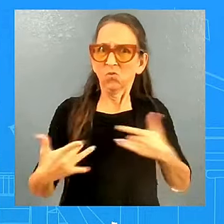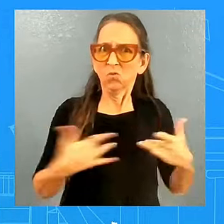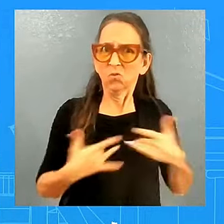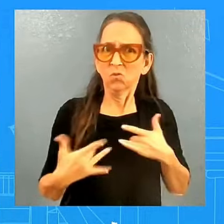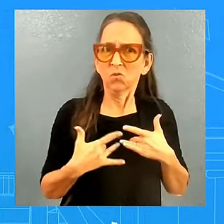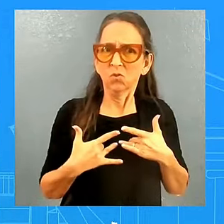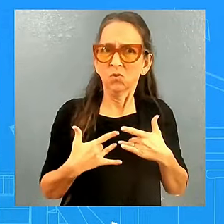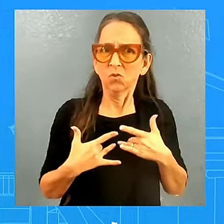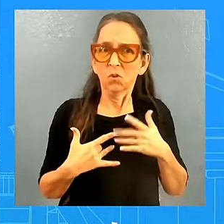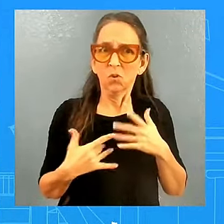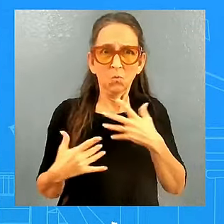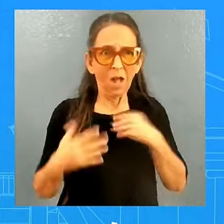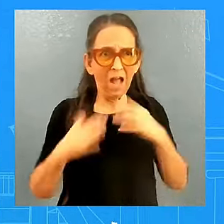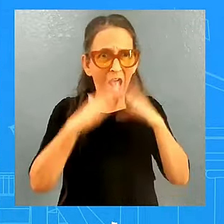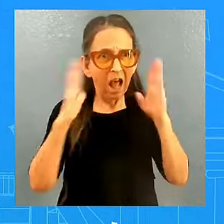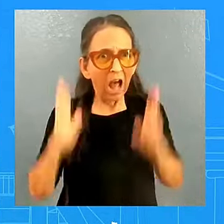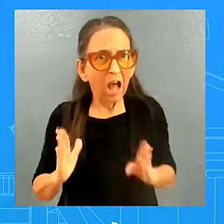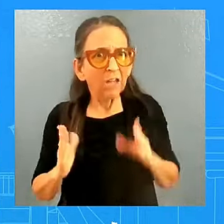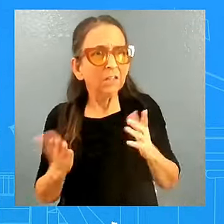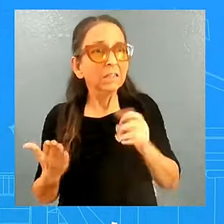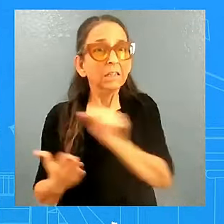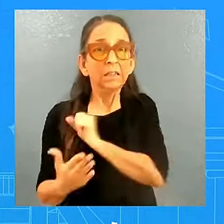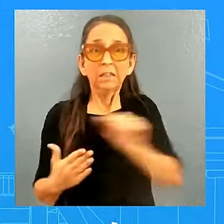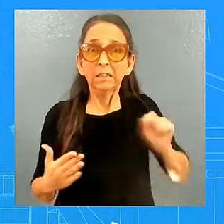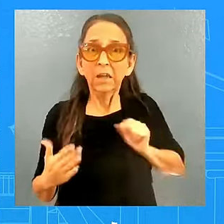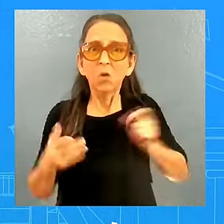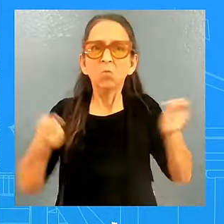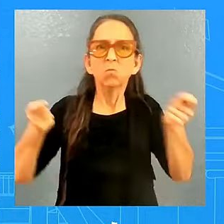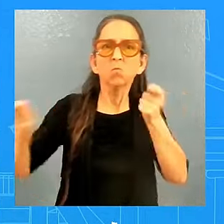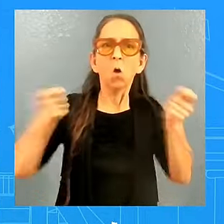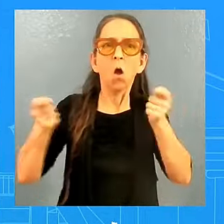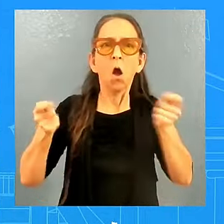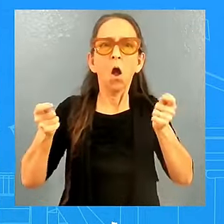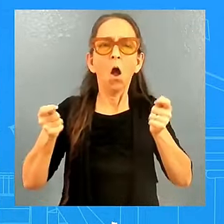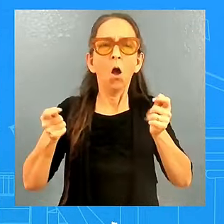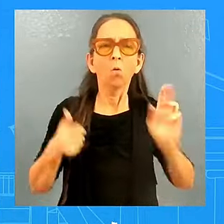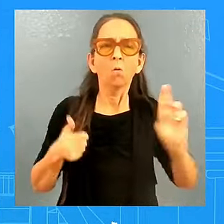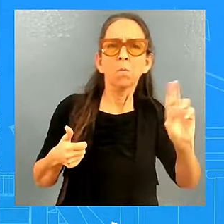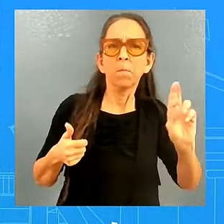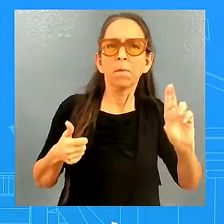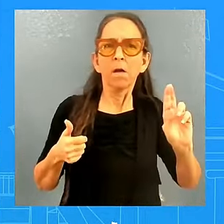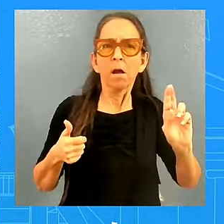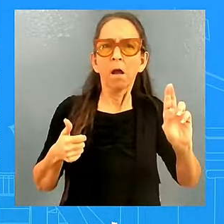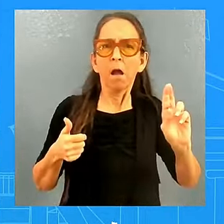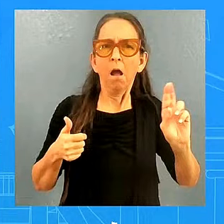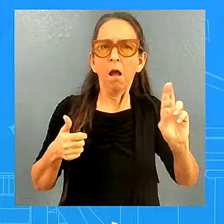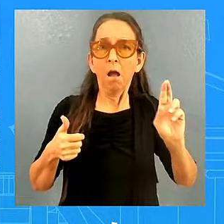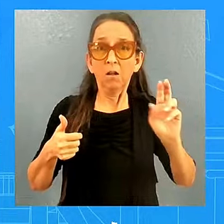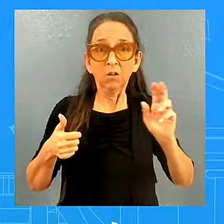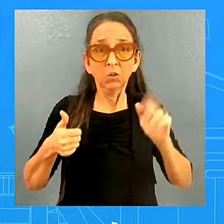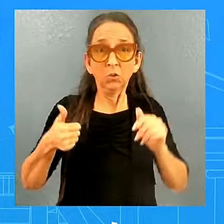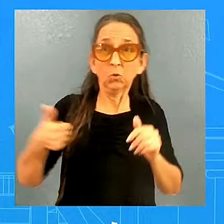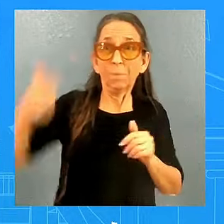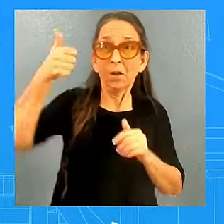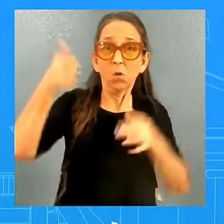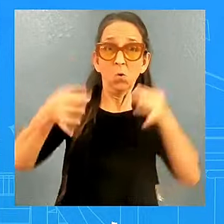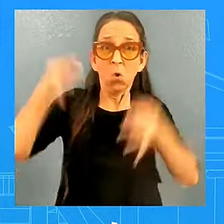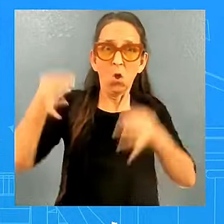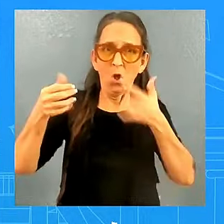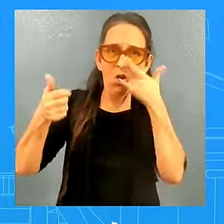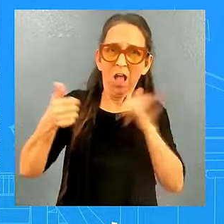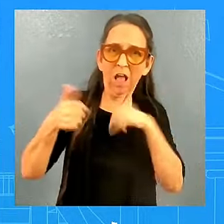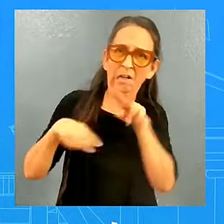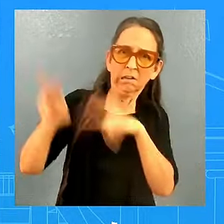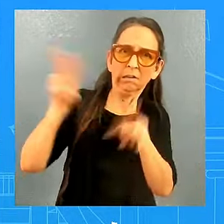Senate, a super conservative majority on the Supreme Court, at the very least, we don't know what's going to happen in the House, that reproductive freedoms